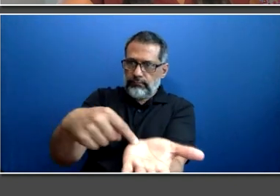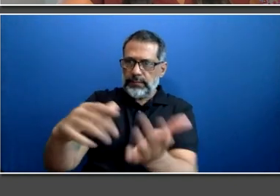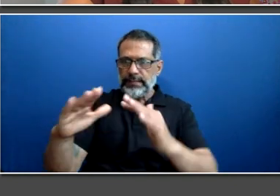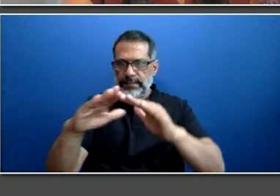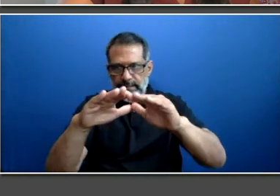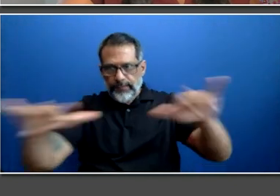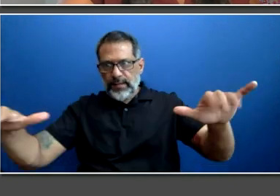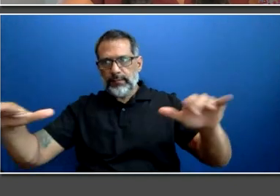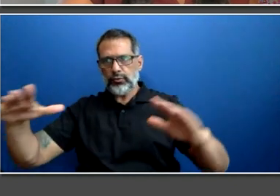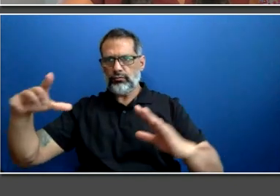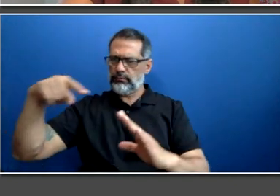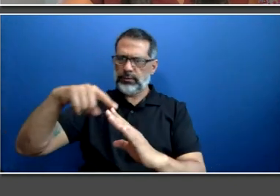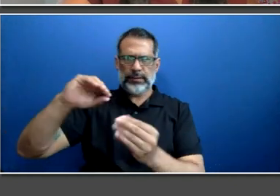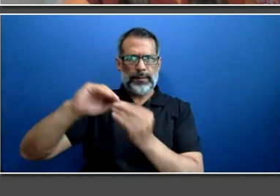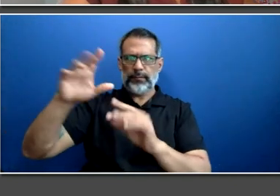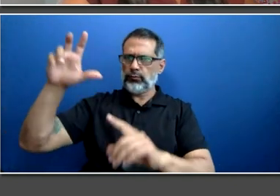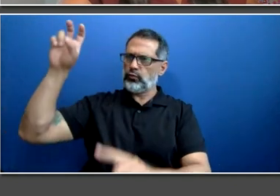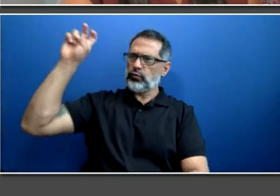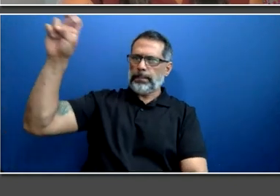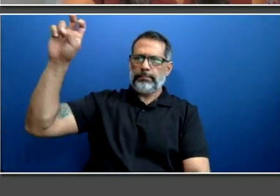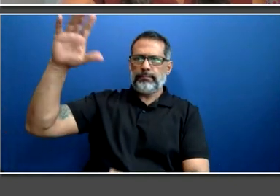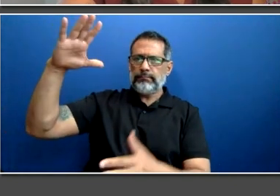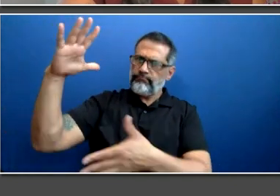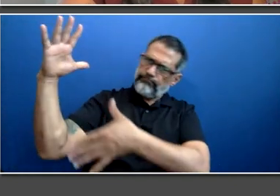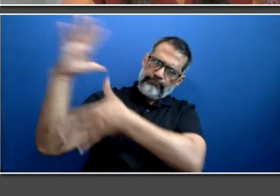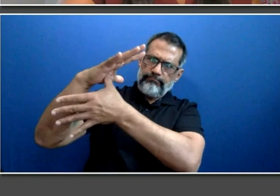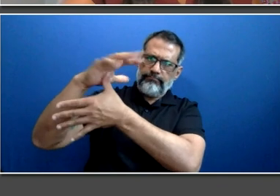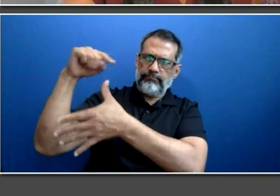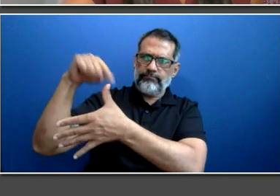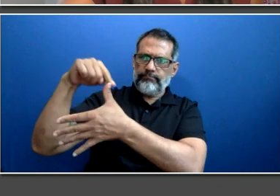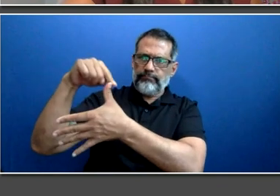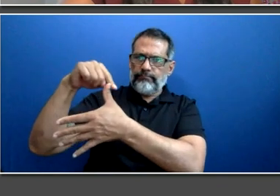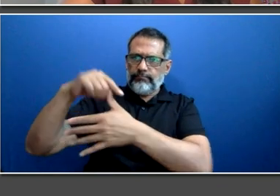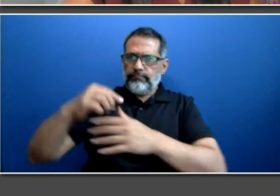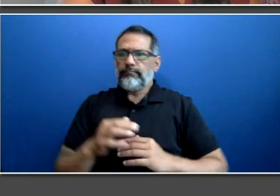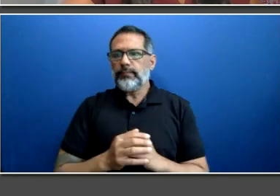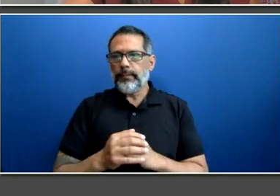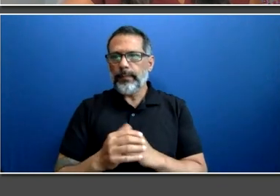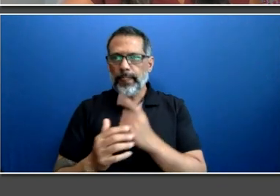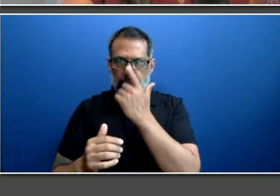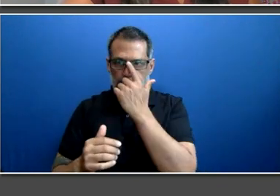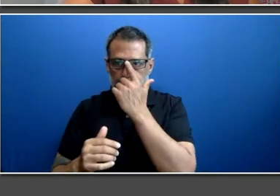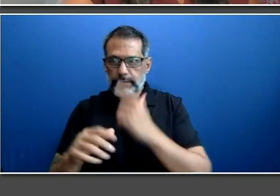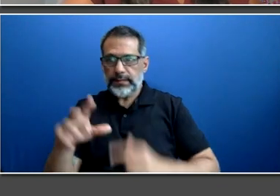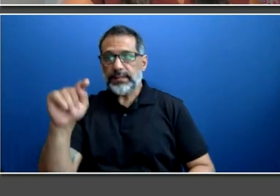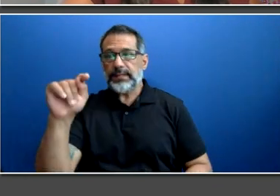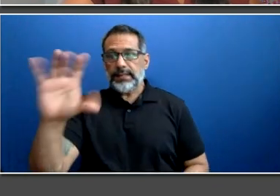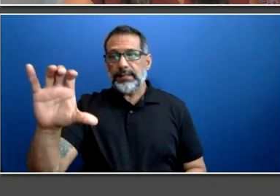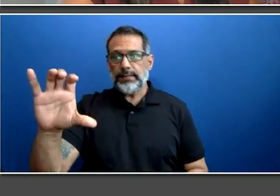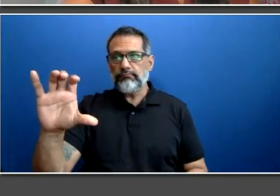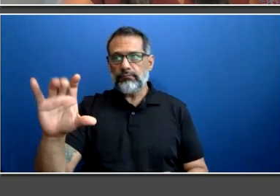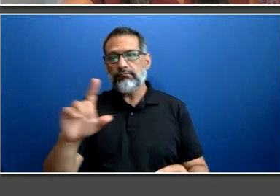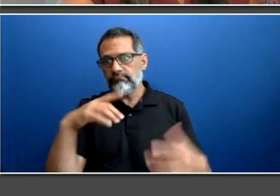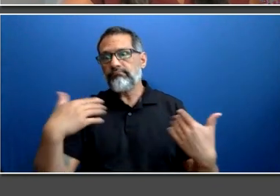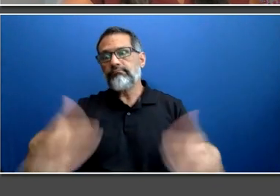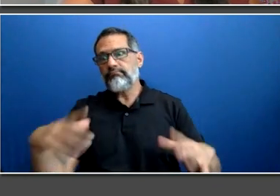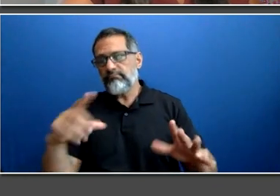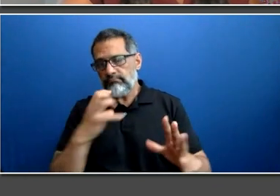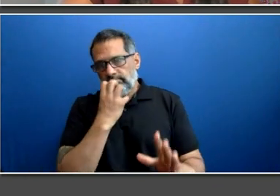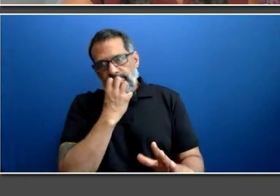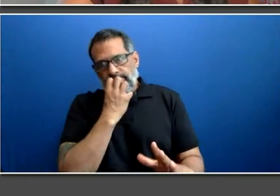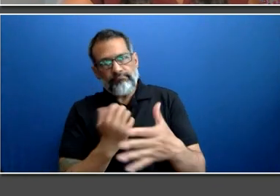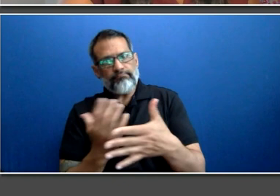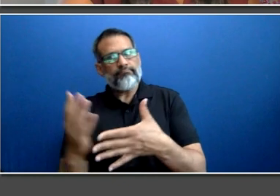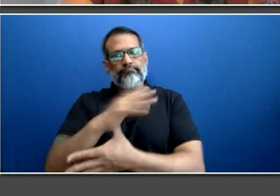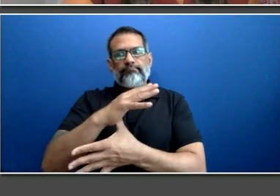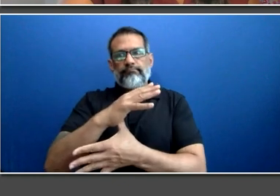well as equity, are truly priorities here at the TTC. As you can guess by my job title, they are top priorities for